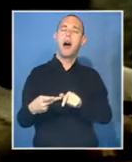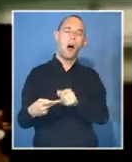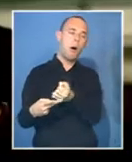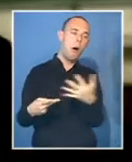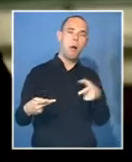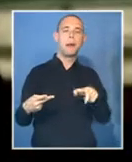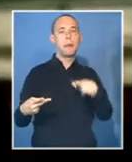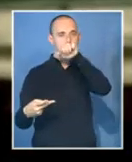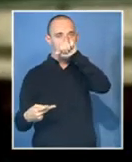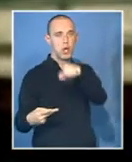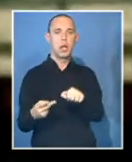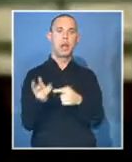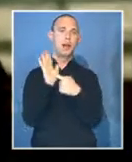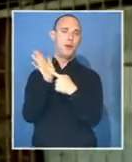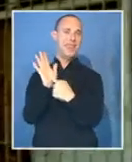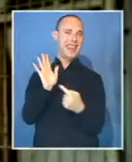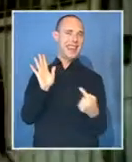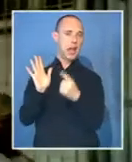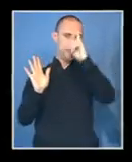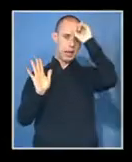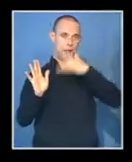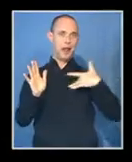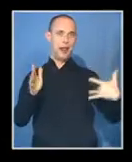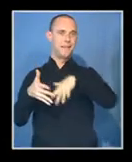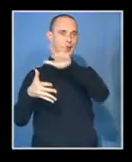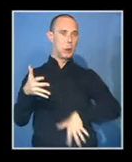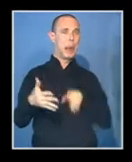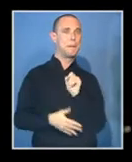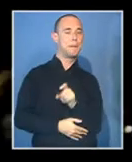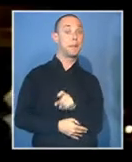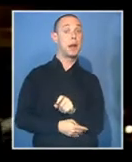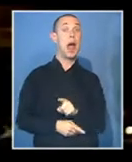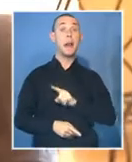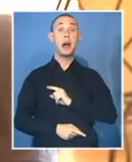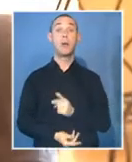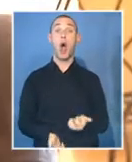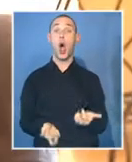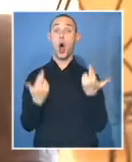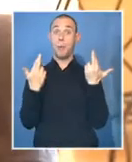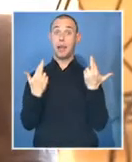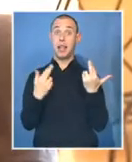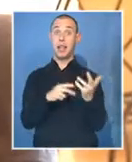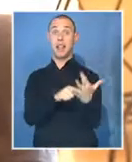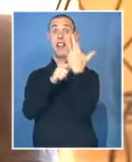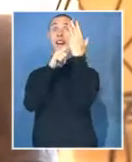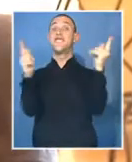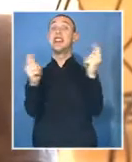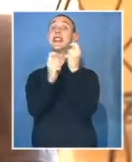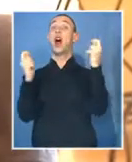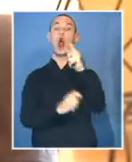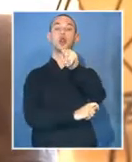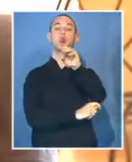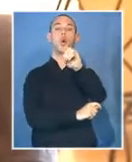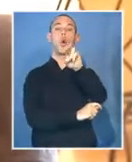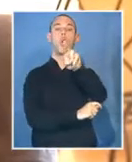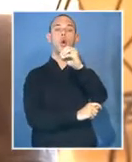So with that in mind, I really had hoped that the screening in Toronto was going to go well, but never imagined